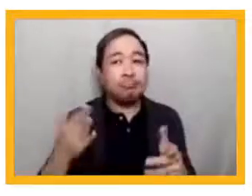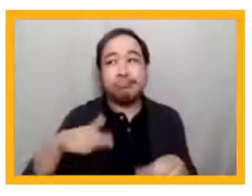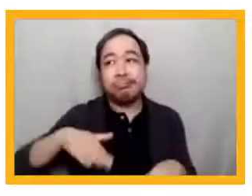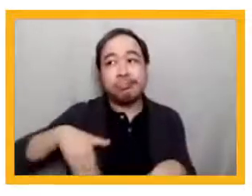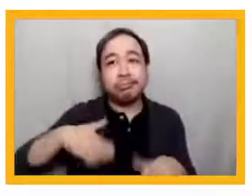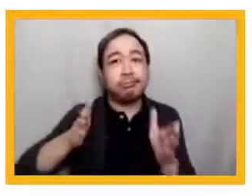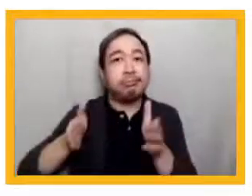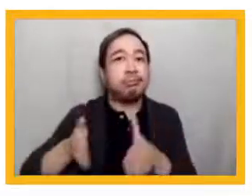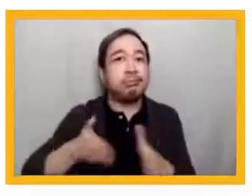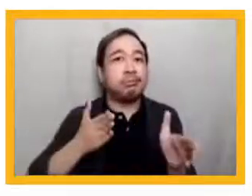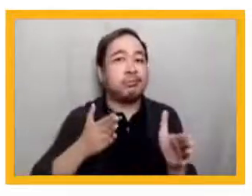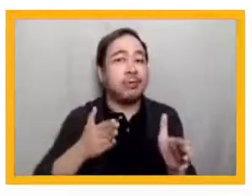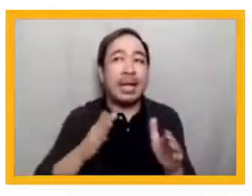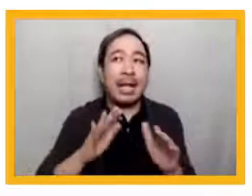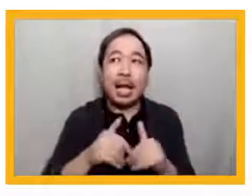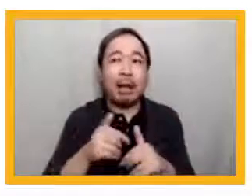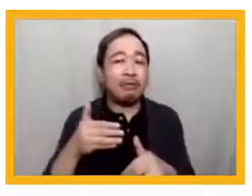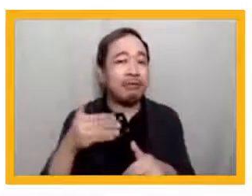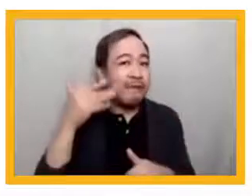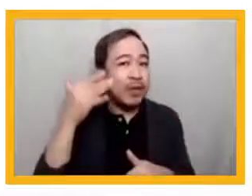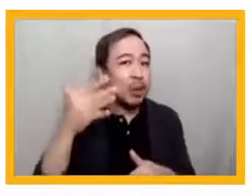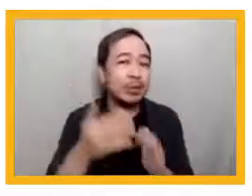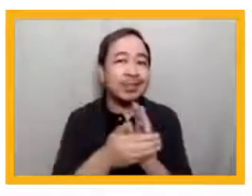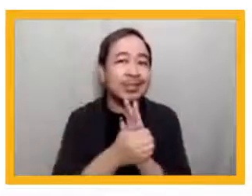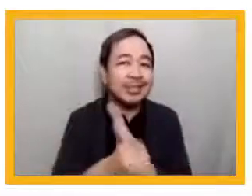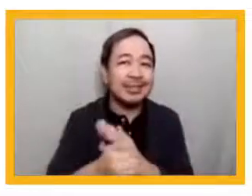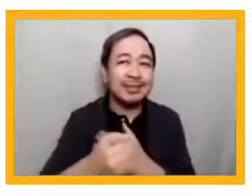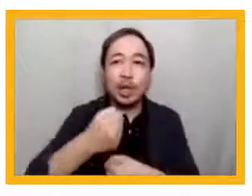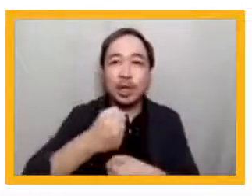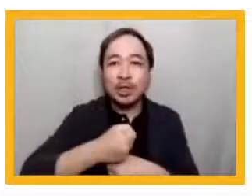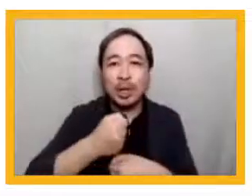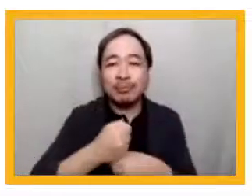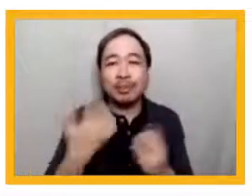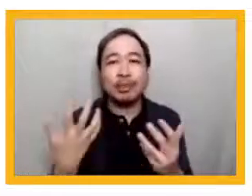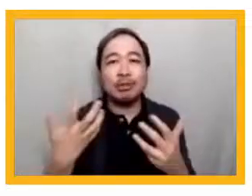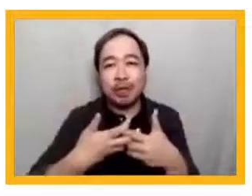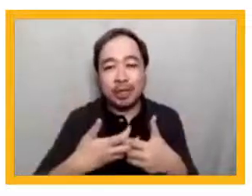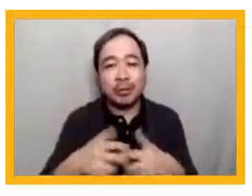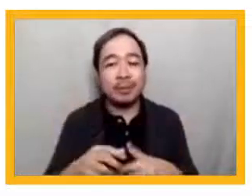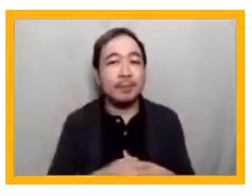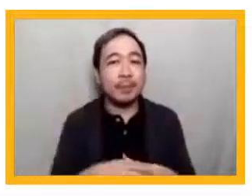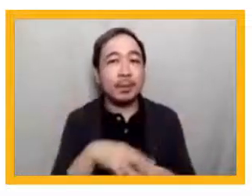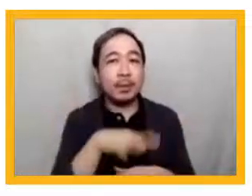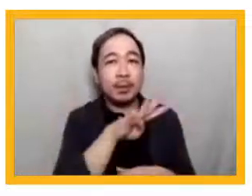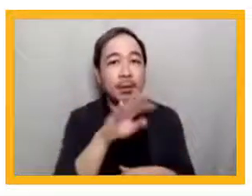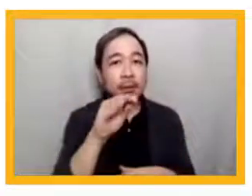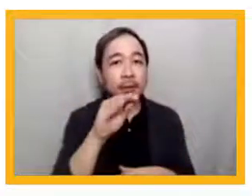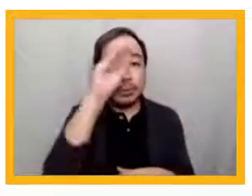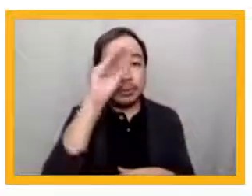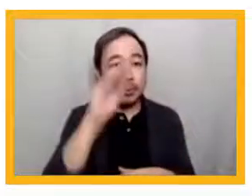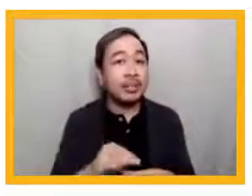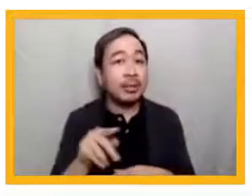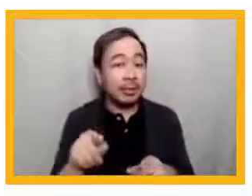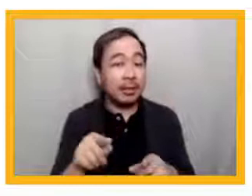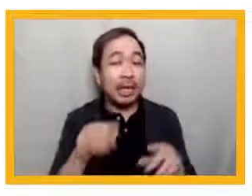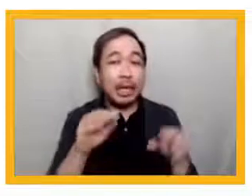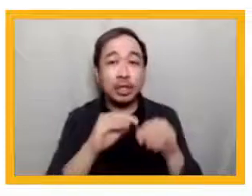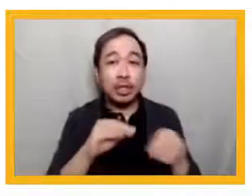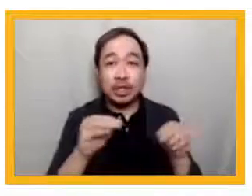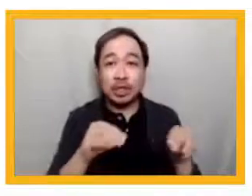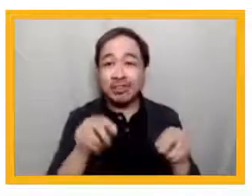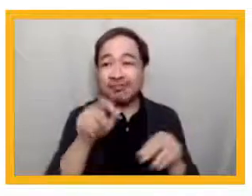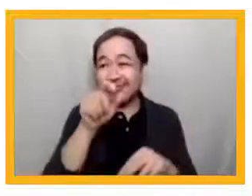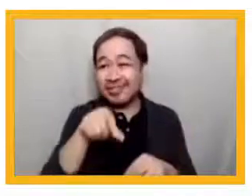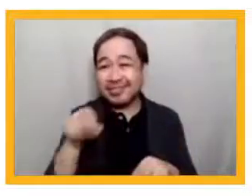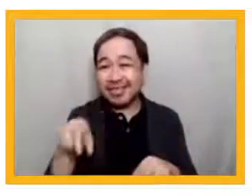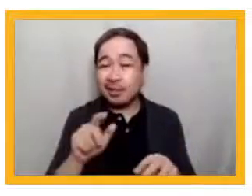future of skills and jobs in the context of technology disruption. And 40 percent identified teacher readiness for digital education and